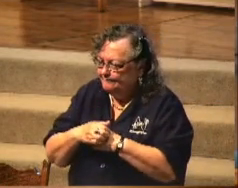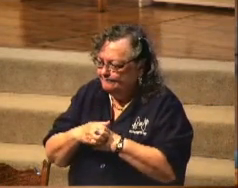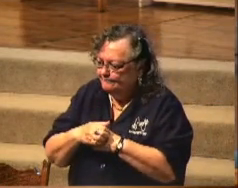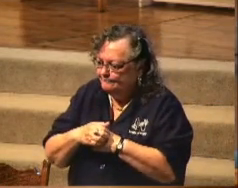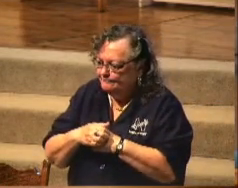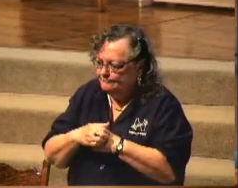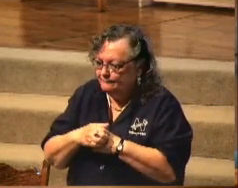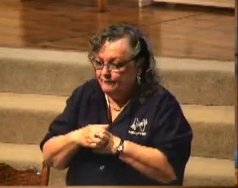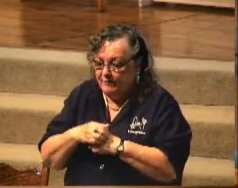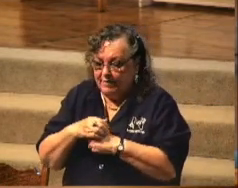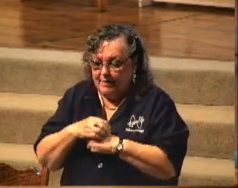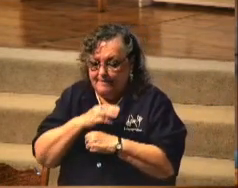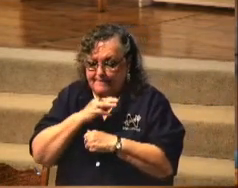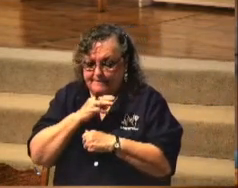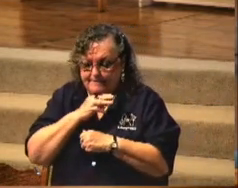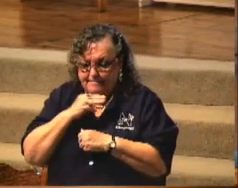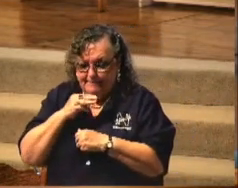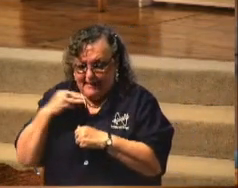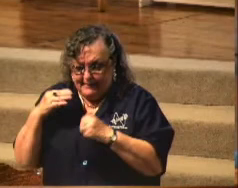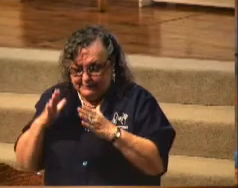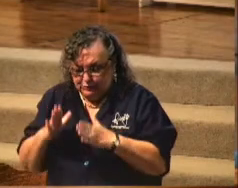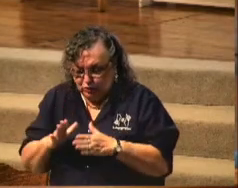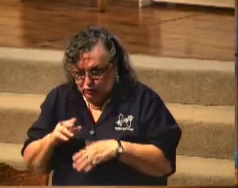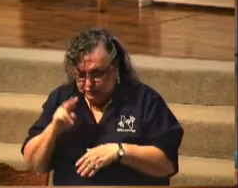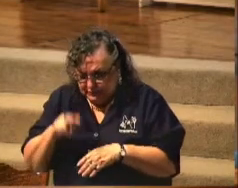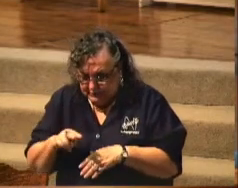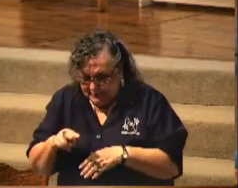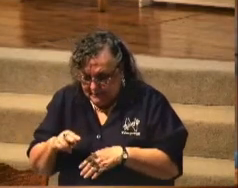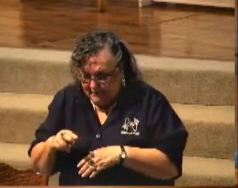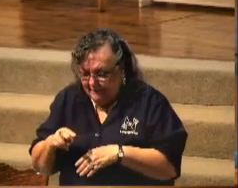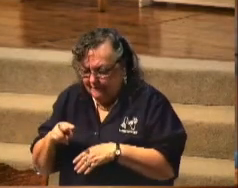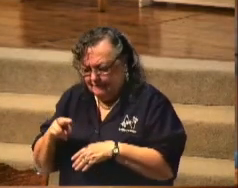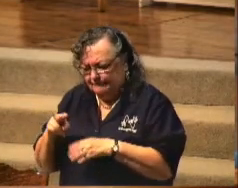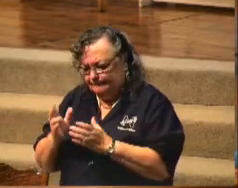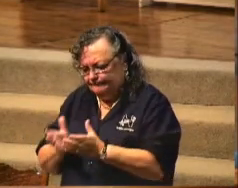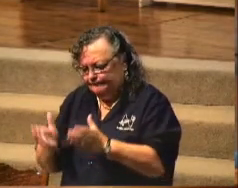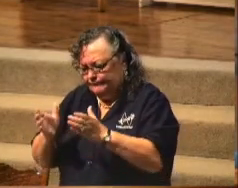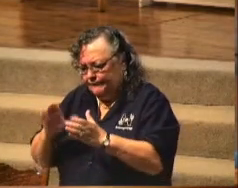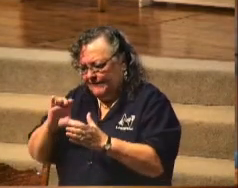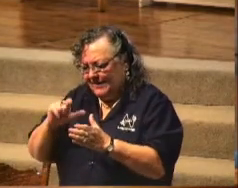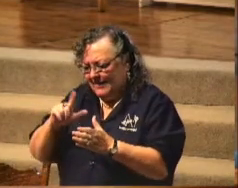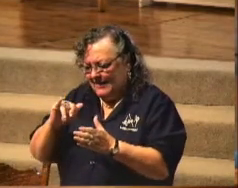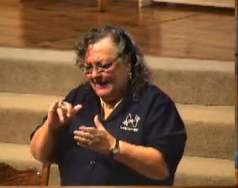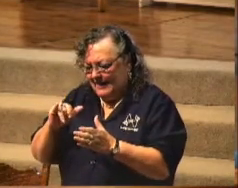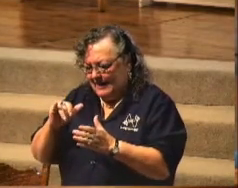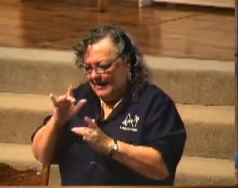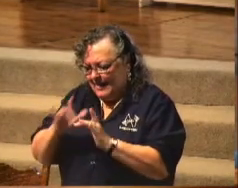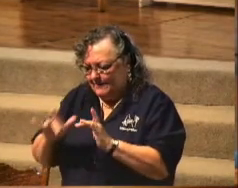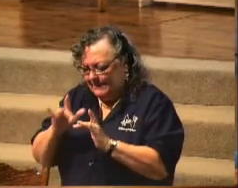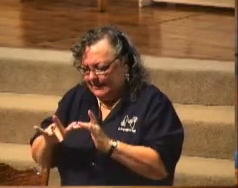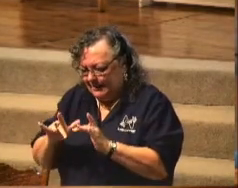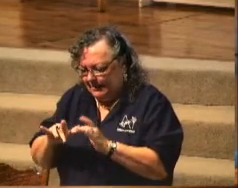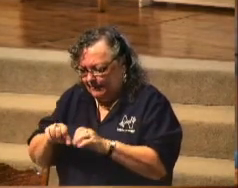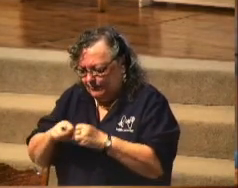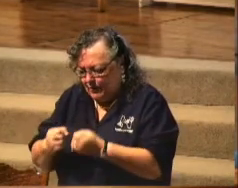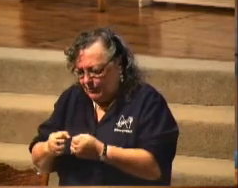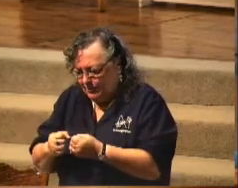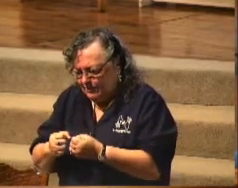Then the master looked down and saw a vessel of clay. Empty and broken, it helplessly lay.